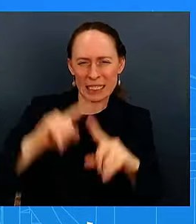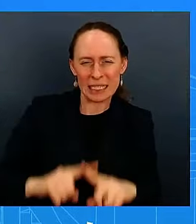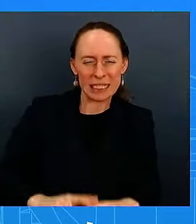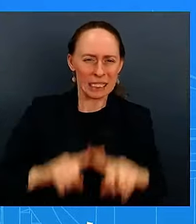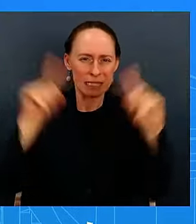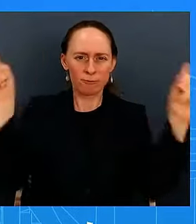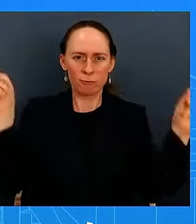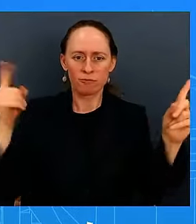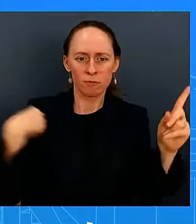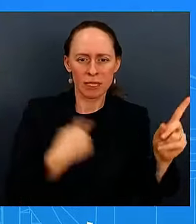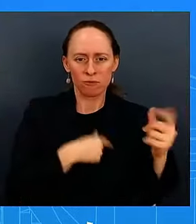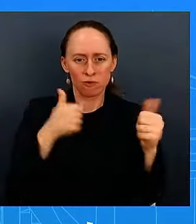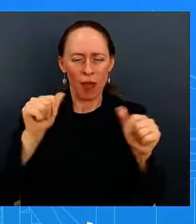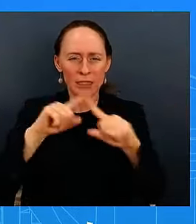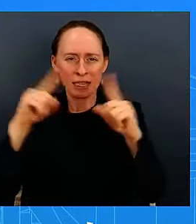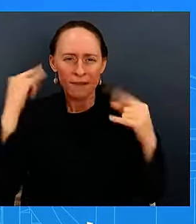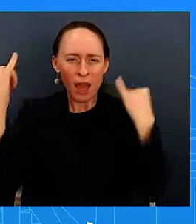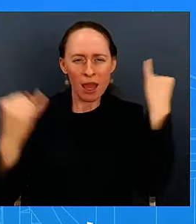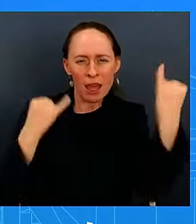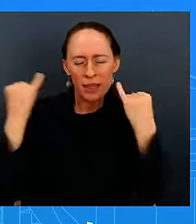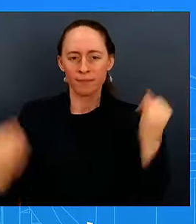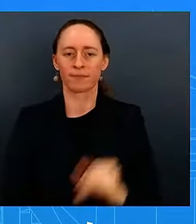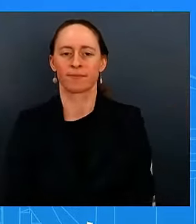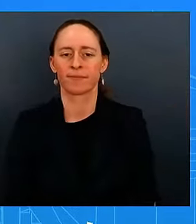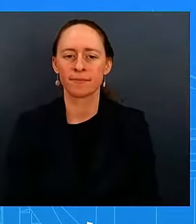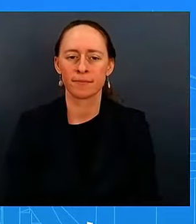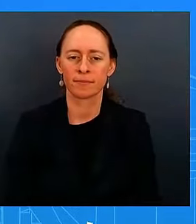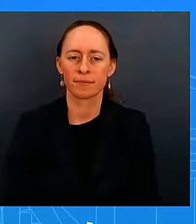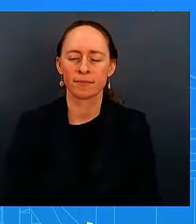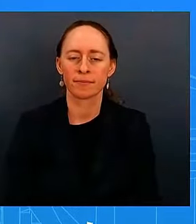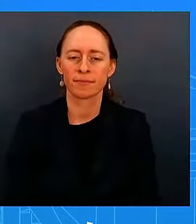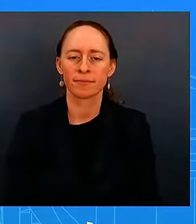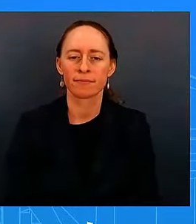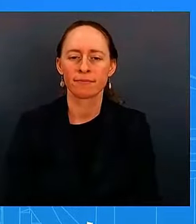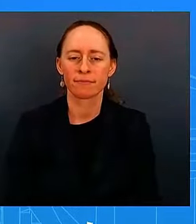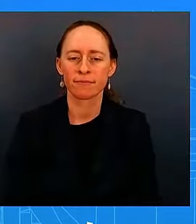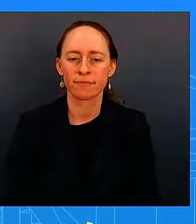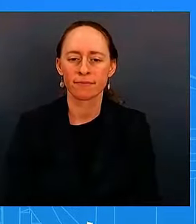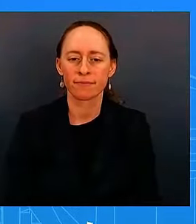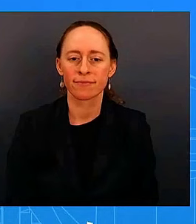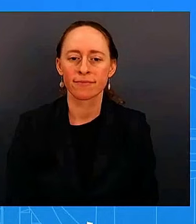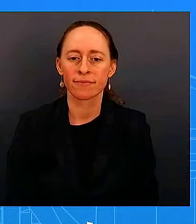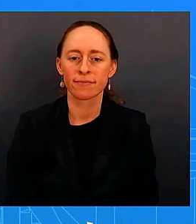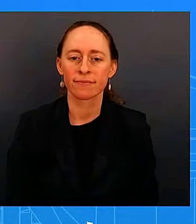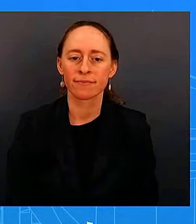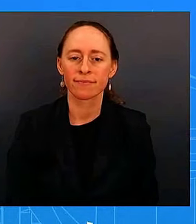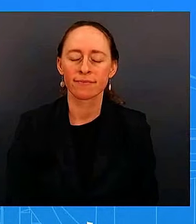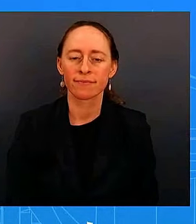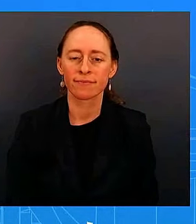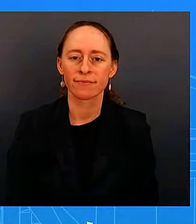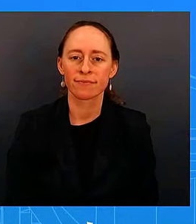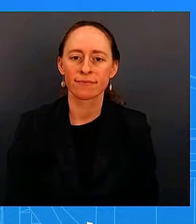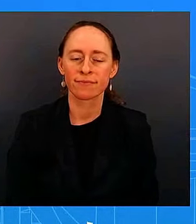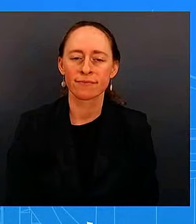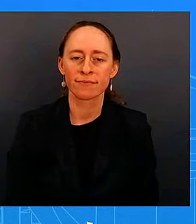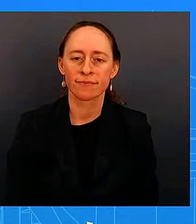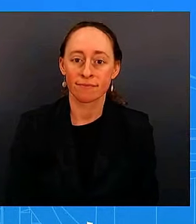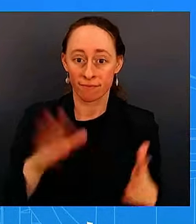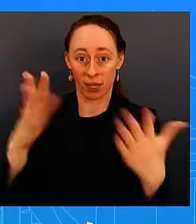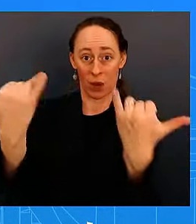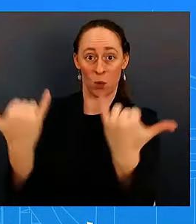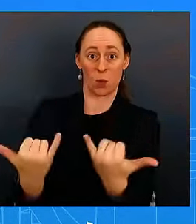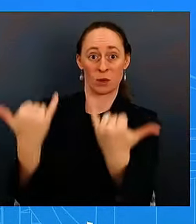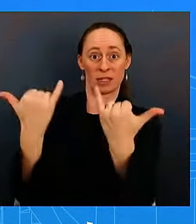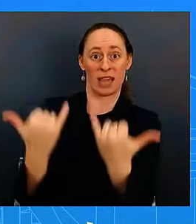quick questions one the president in his speech today said that he expects interest rates to continue to fall what gives him that confidence